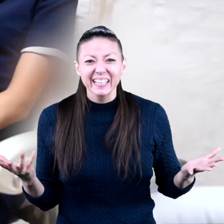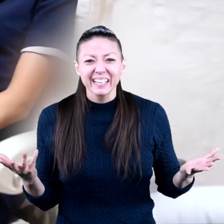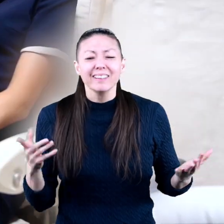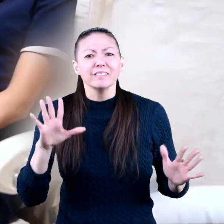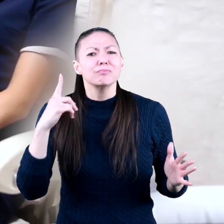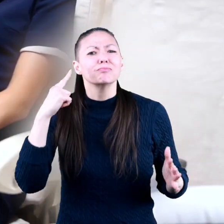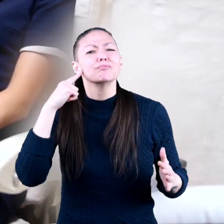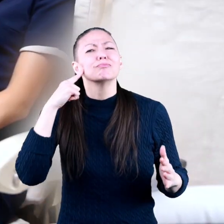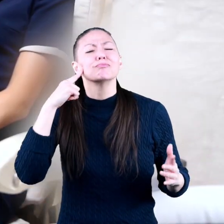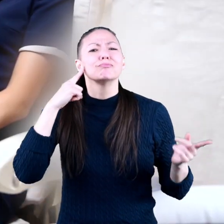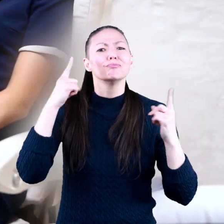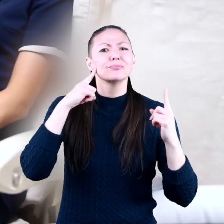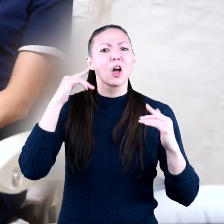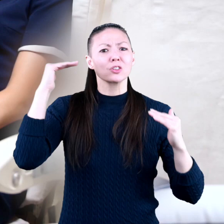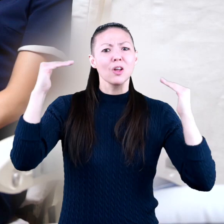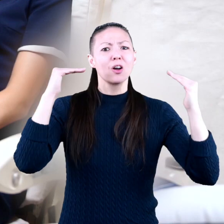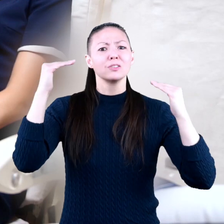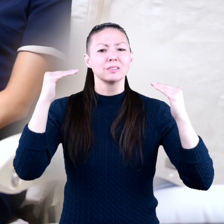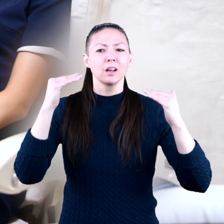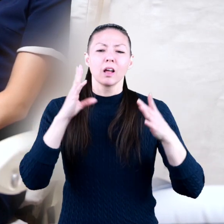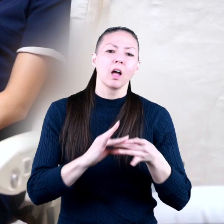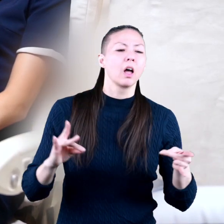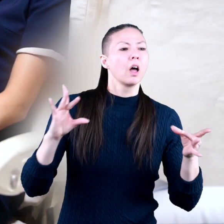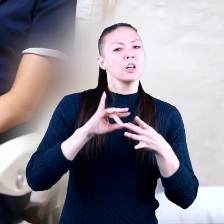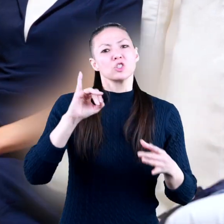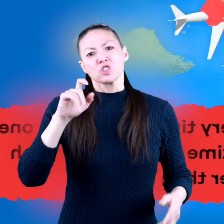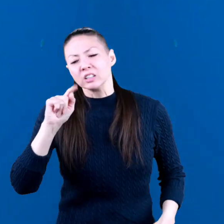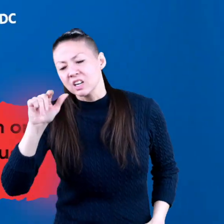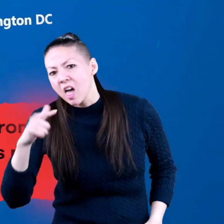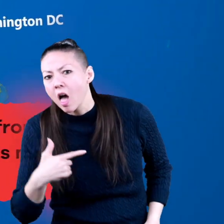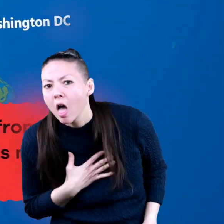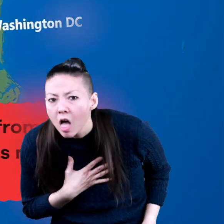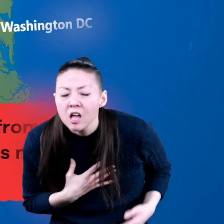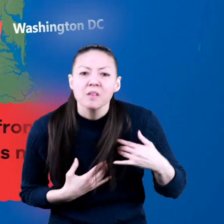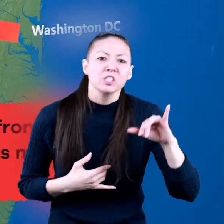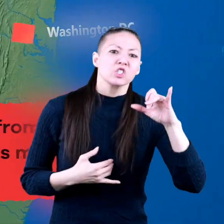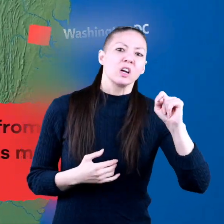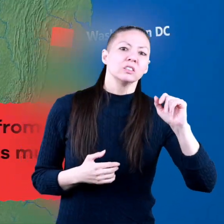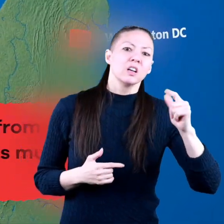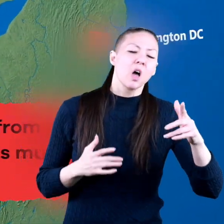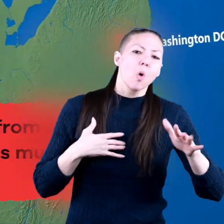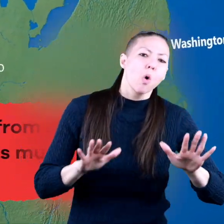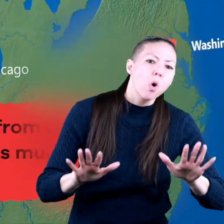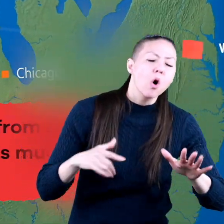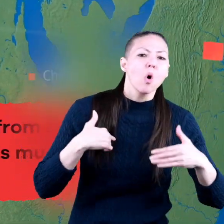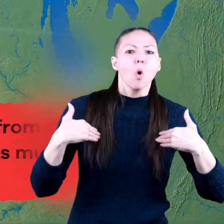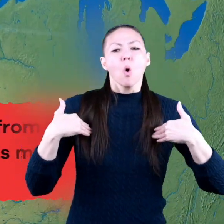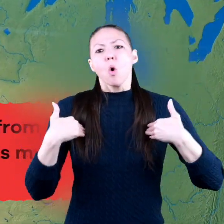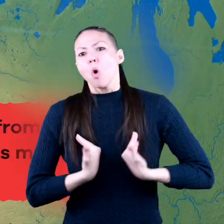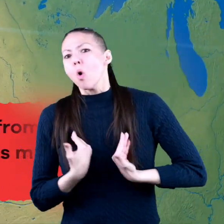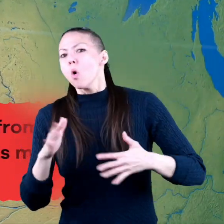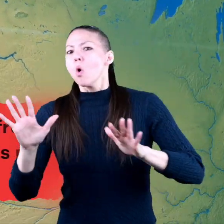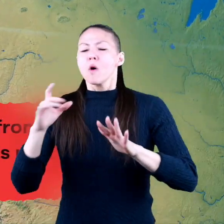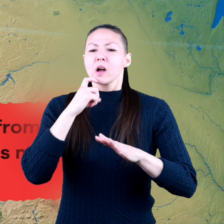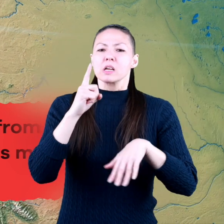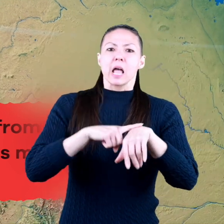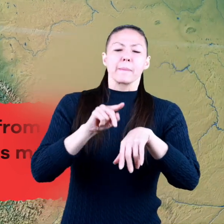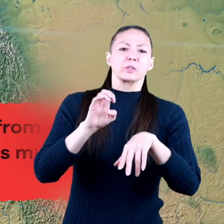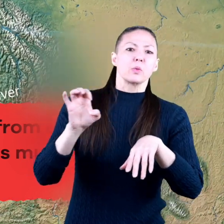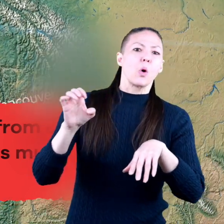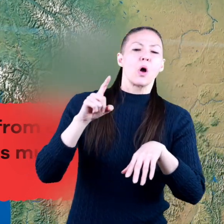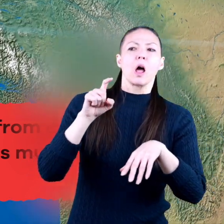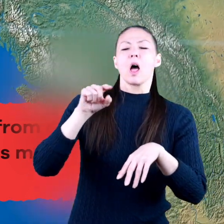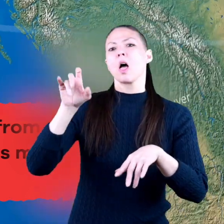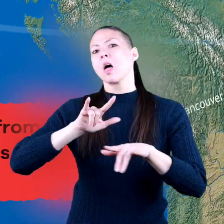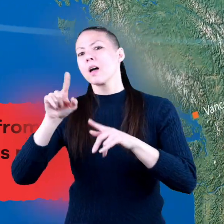Have you ever heard adults talk about jet lag? Jet lag means you're very tired going from one time zone